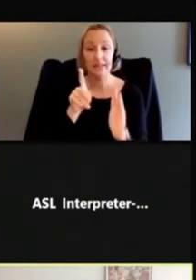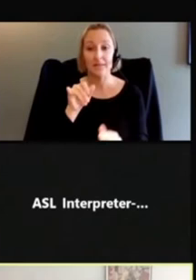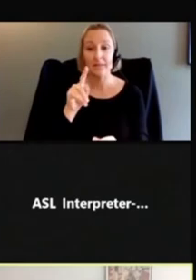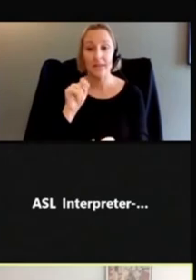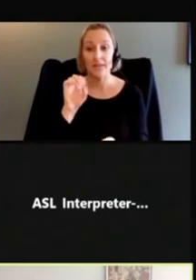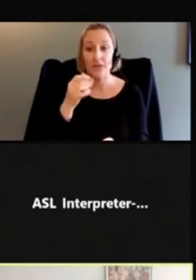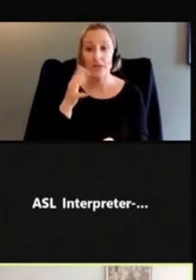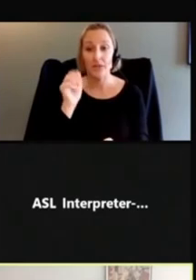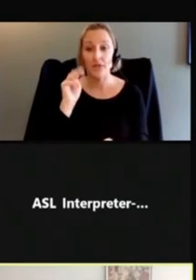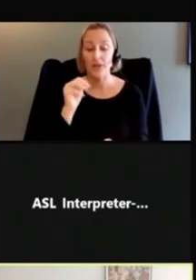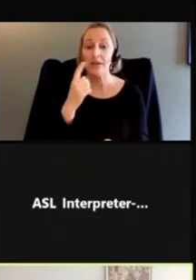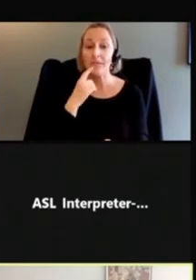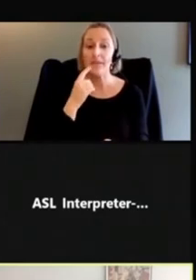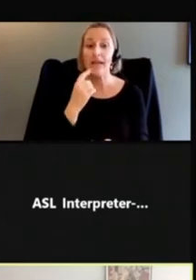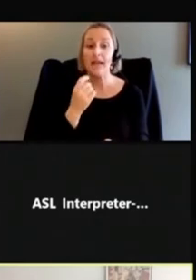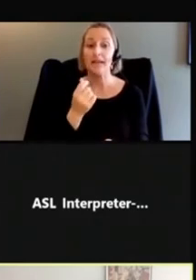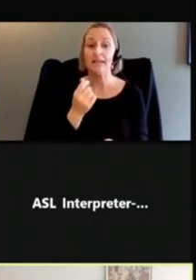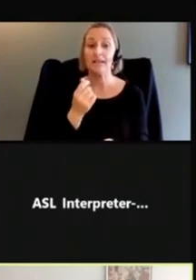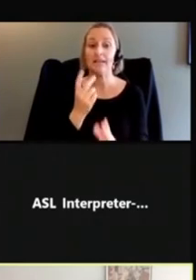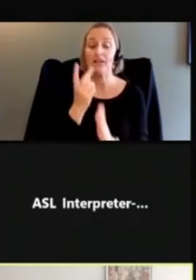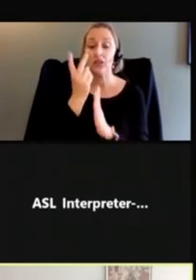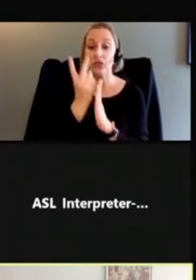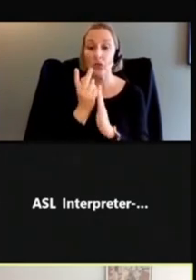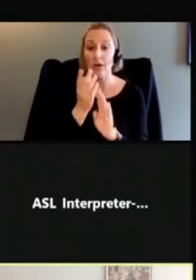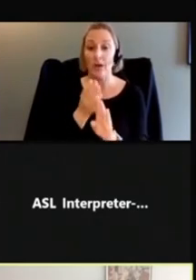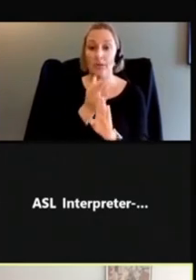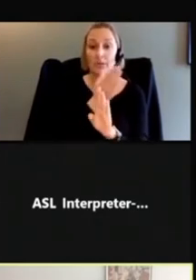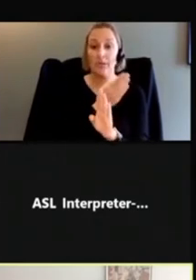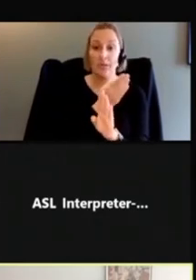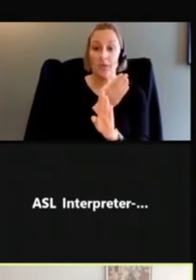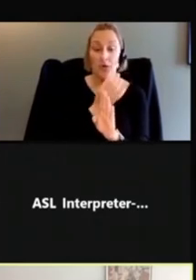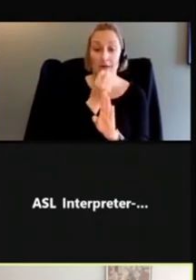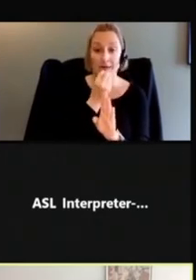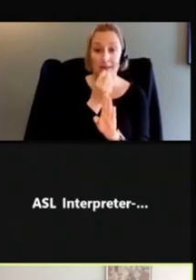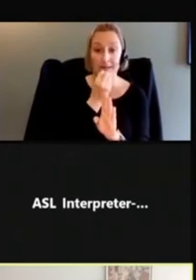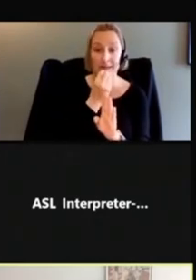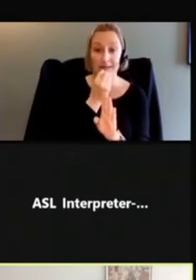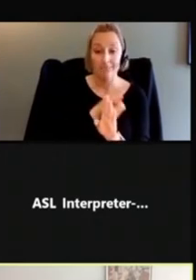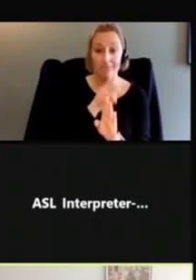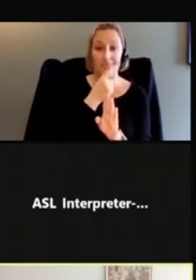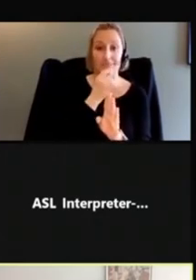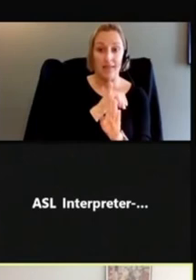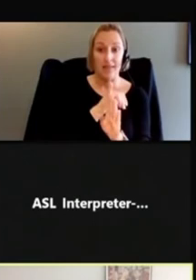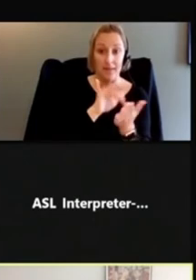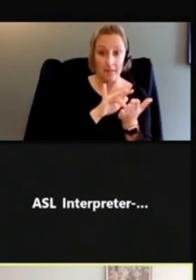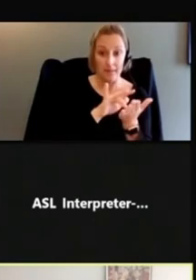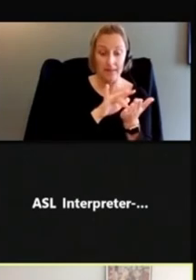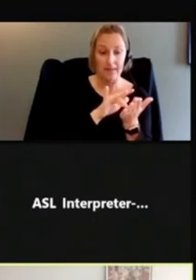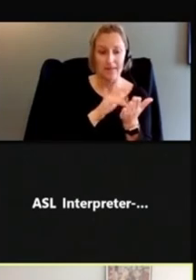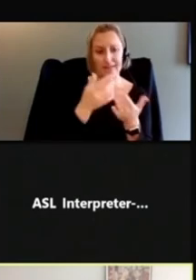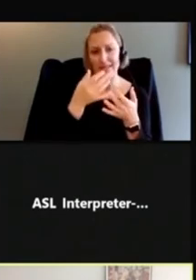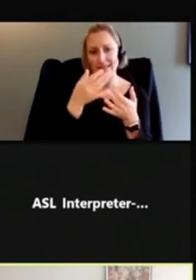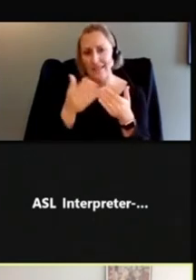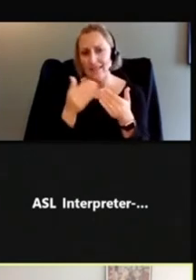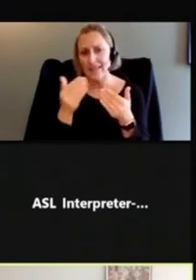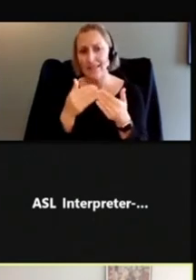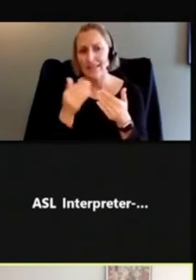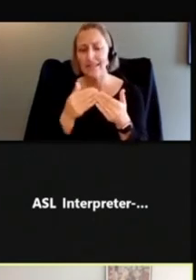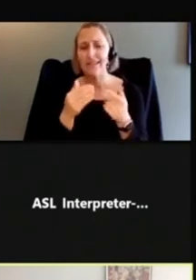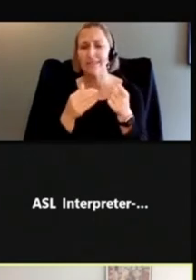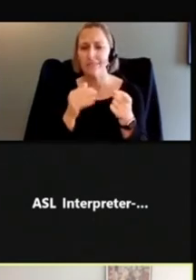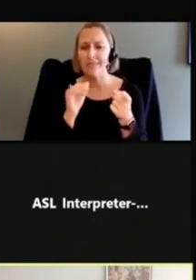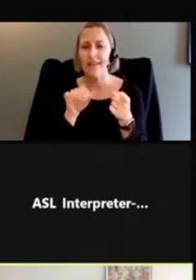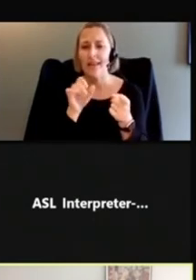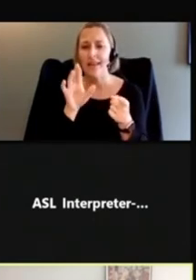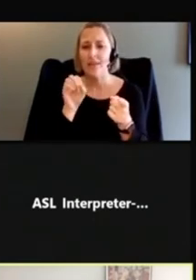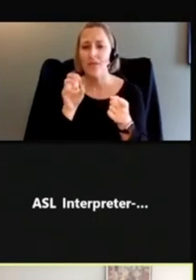take your pill two hours before a meal. So super simple. They're using the arrow here with two hours to symbolize,